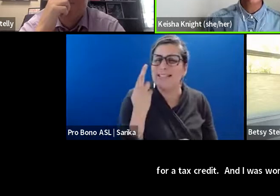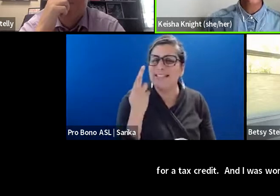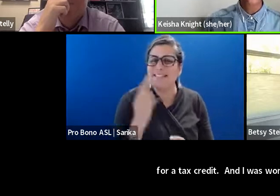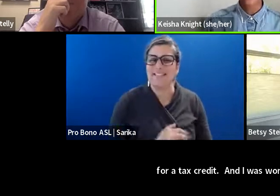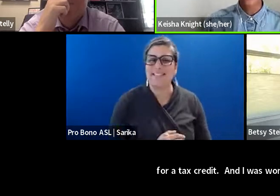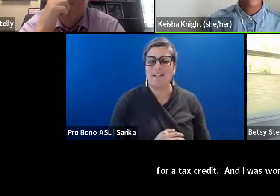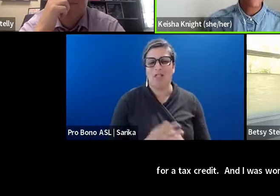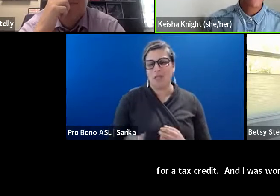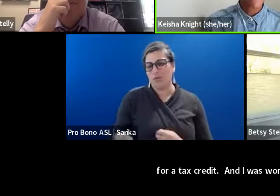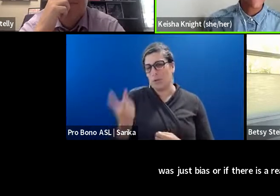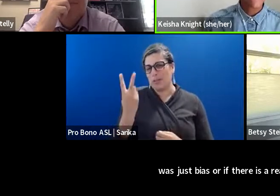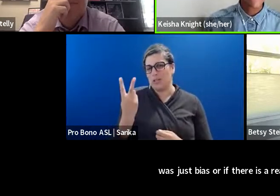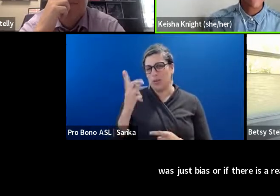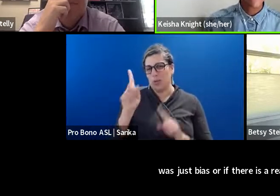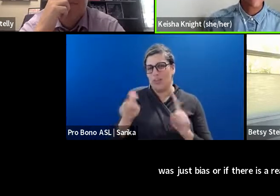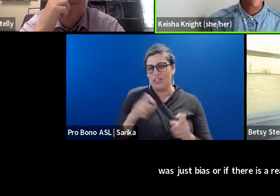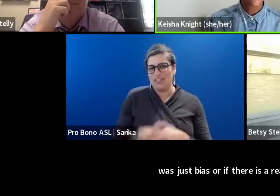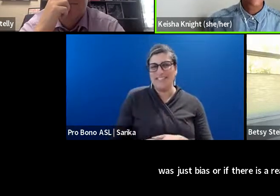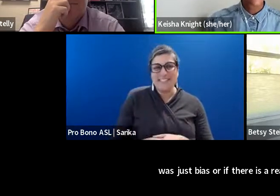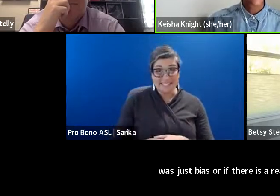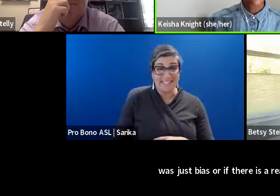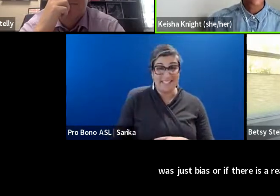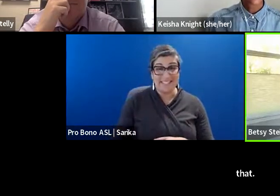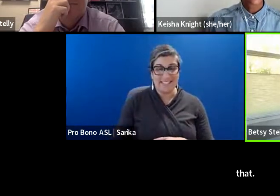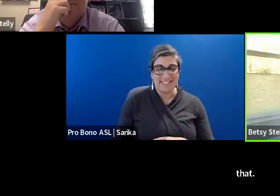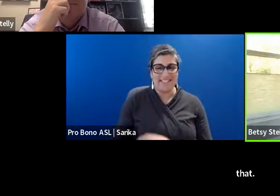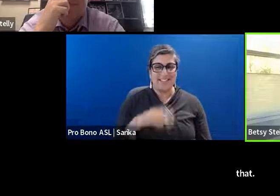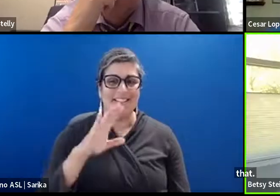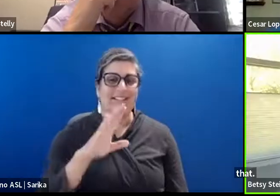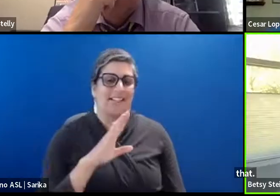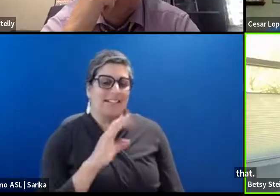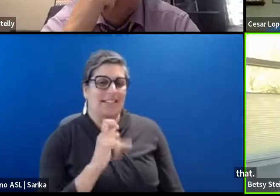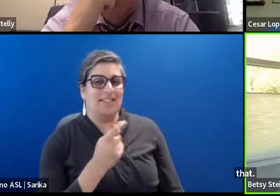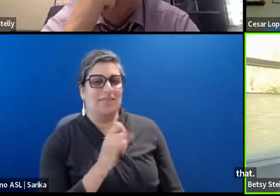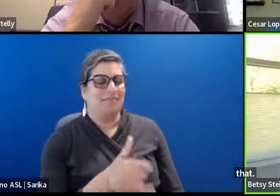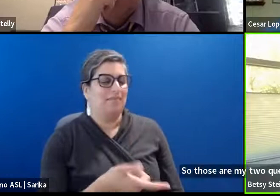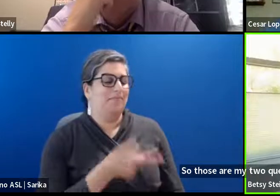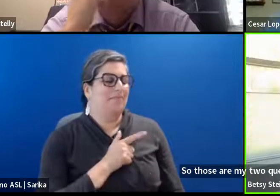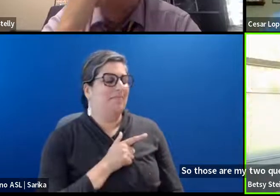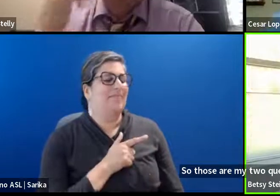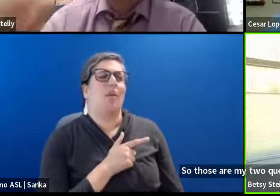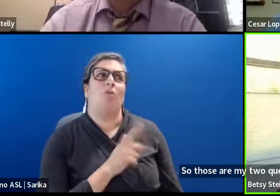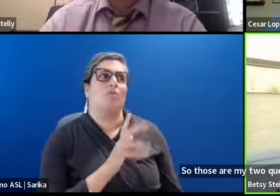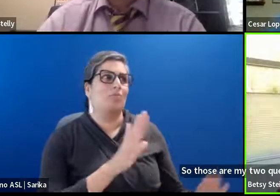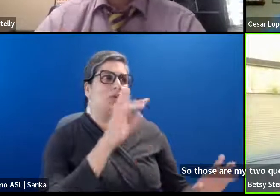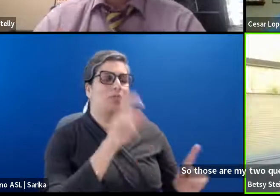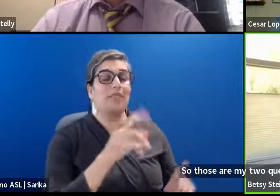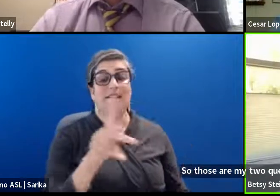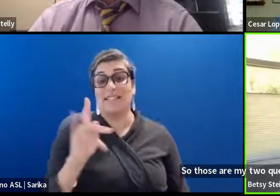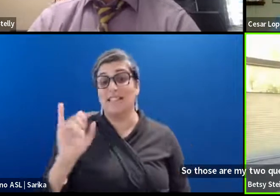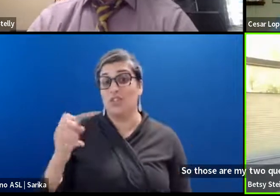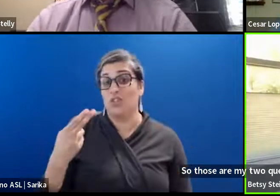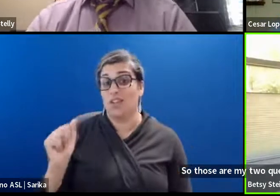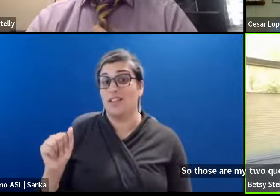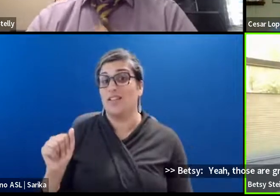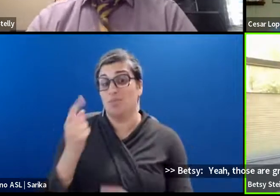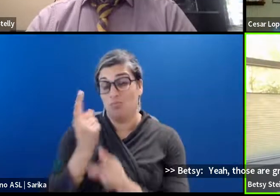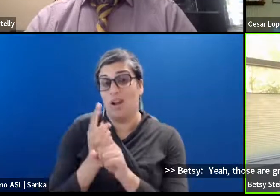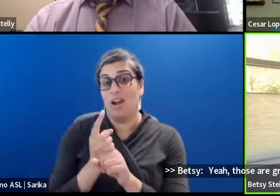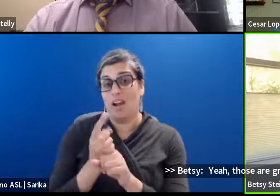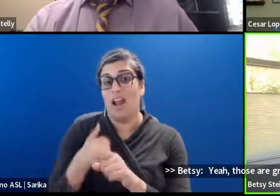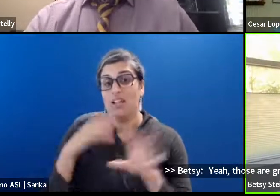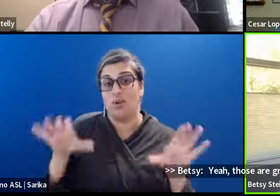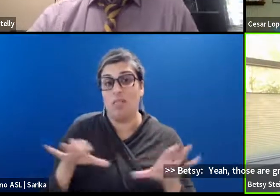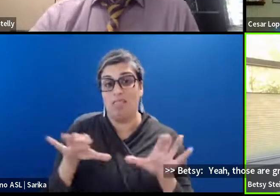two, my two questions. Yeah, those are great, Keisha. You know, Keisha's right. I do a lot of the